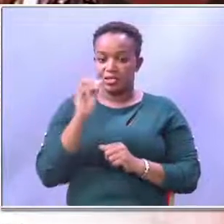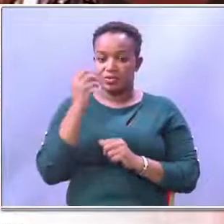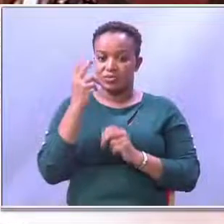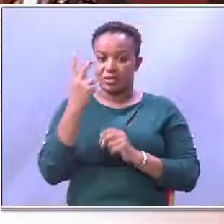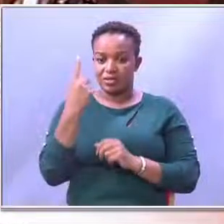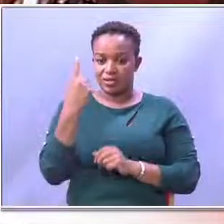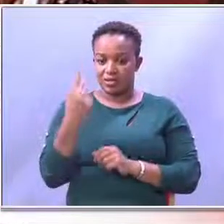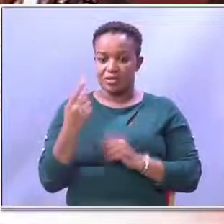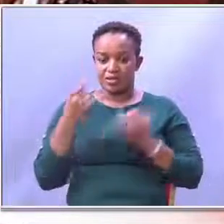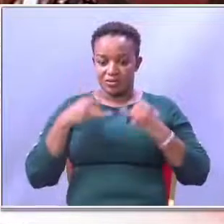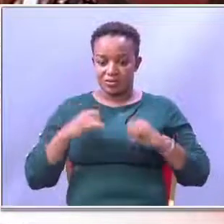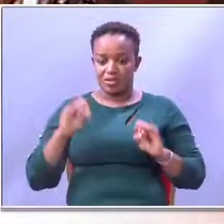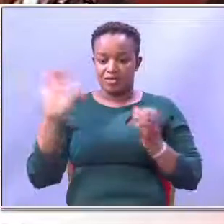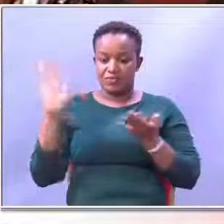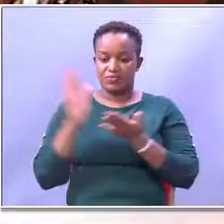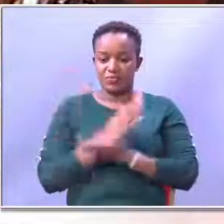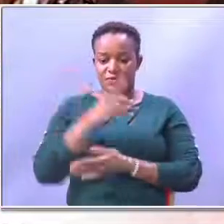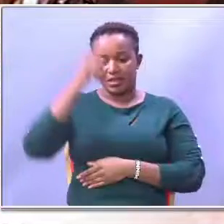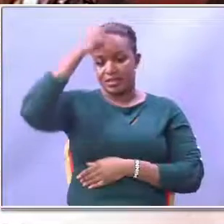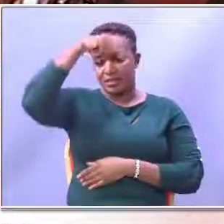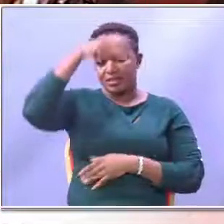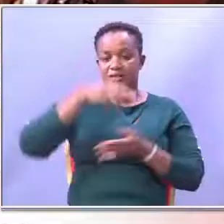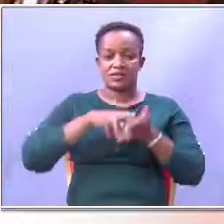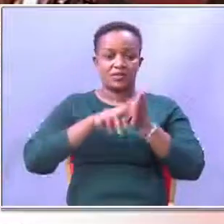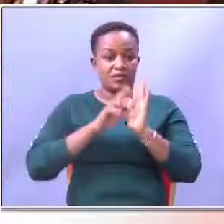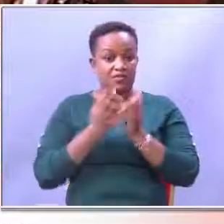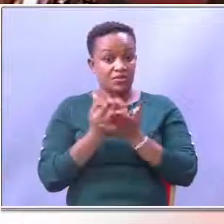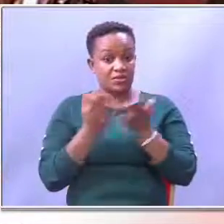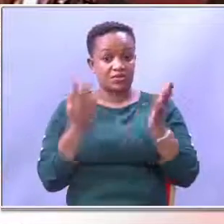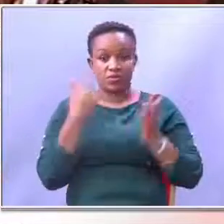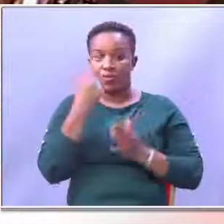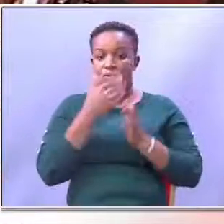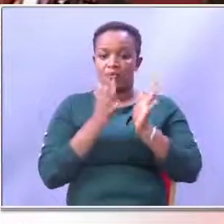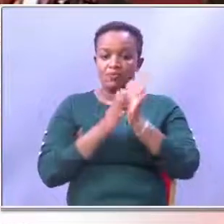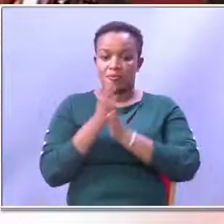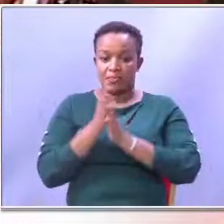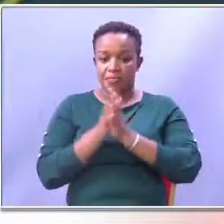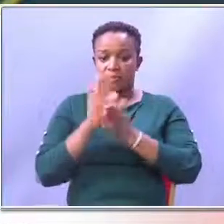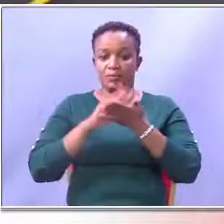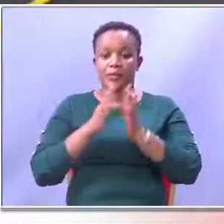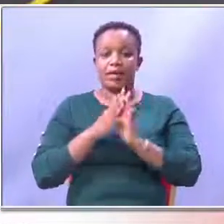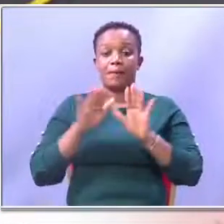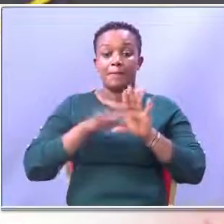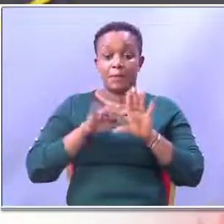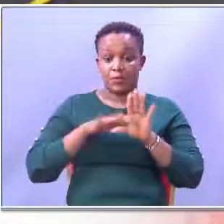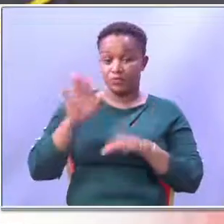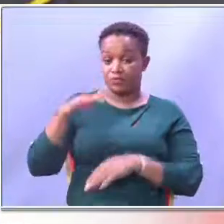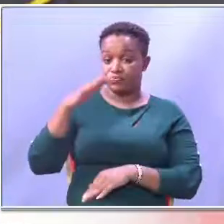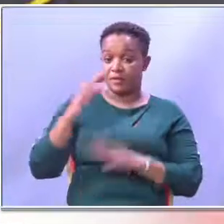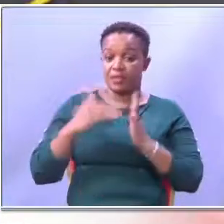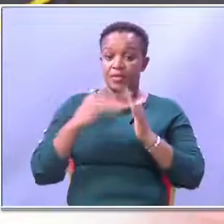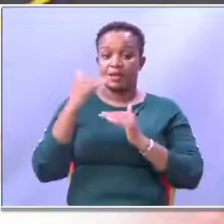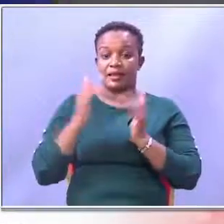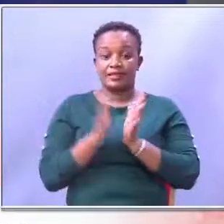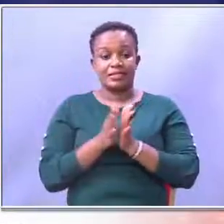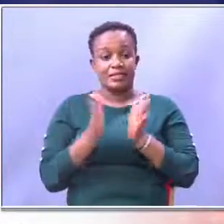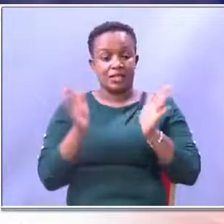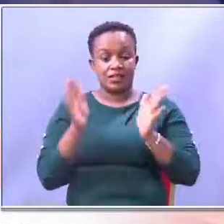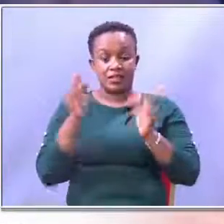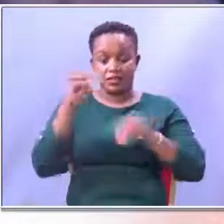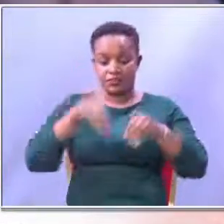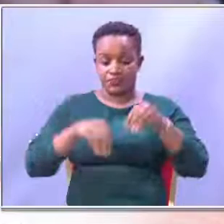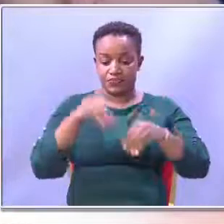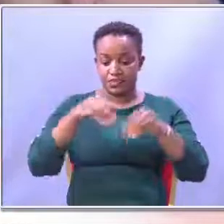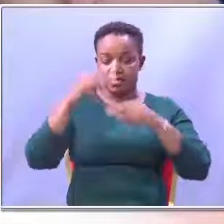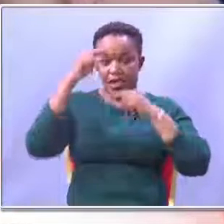to scrap the degree requirement for those aspiring to be members of parliament in the next general election, the